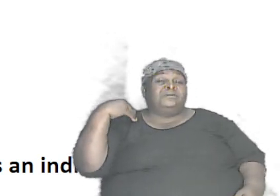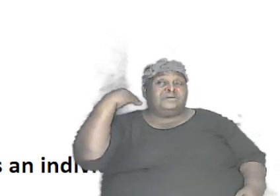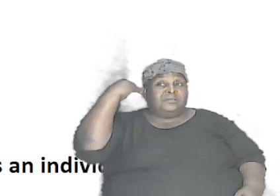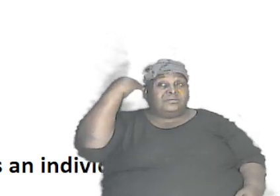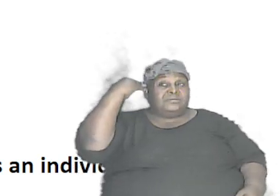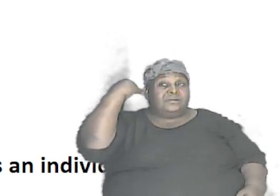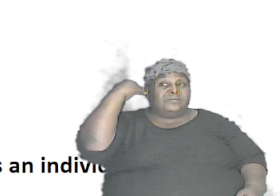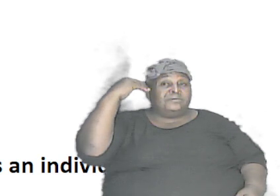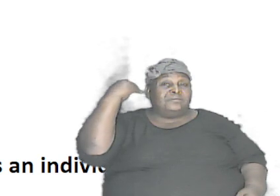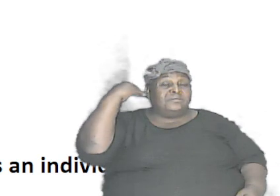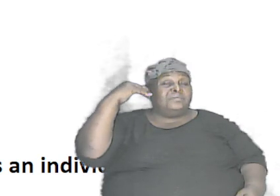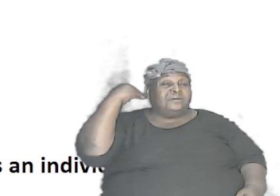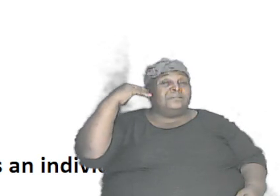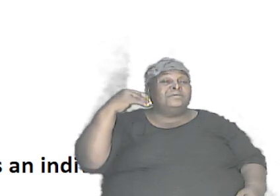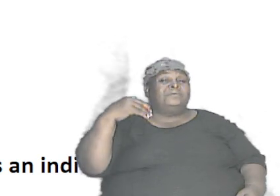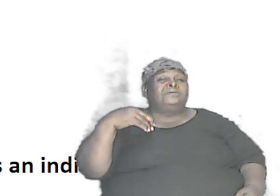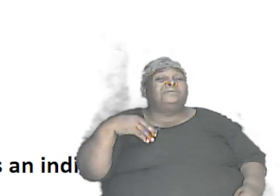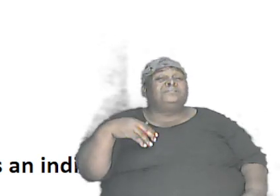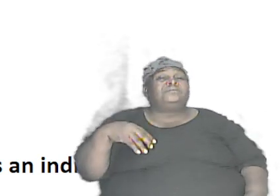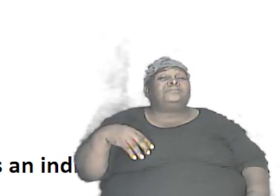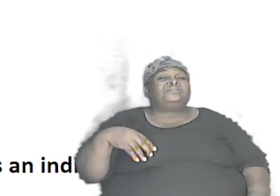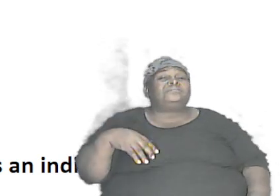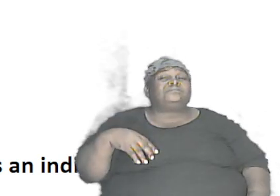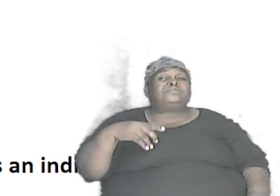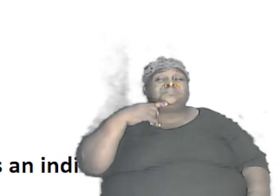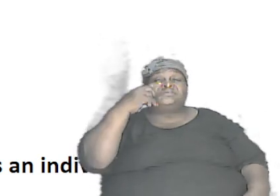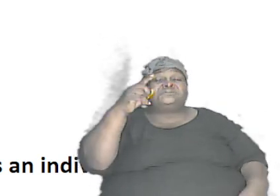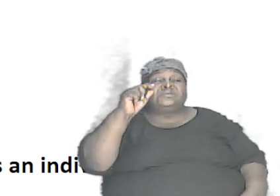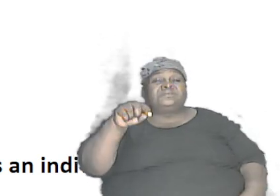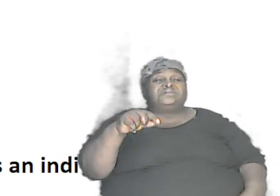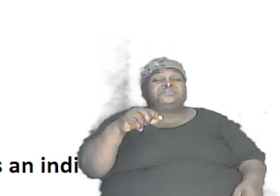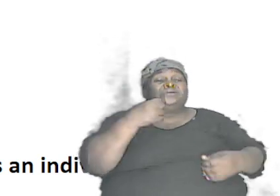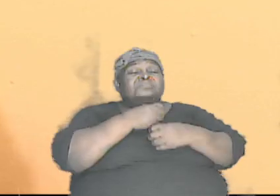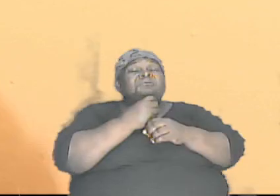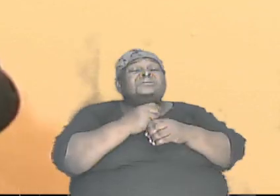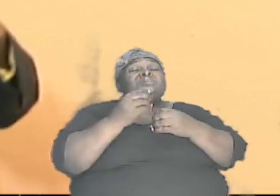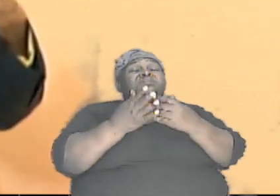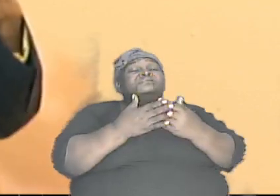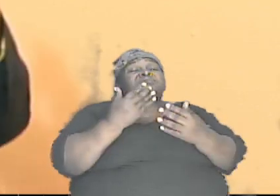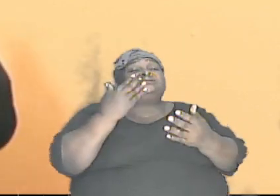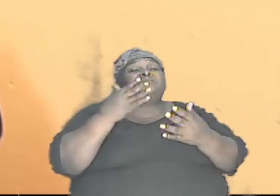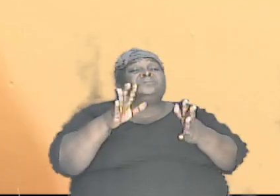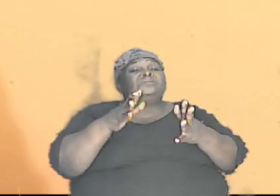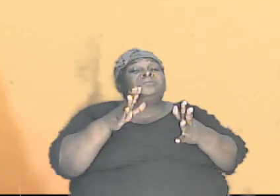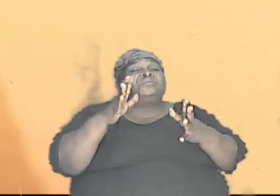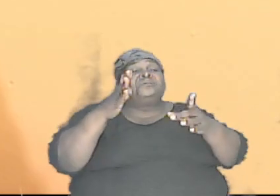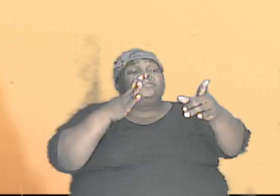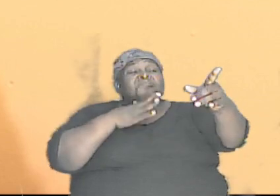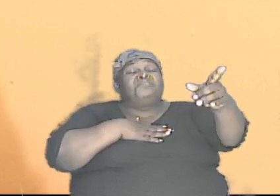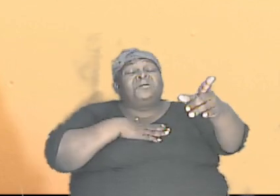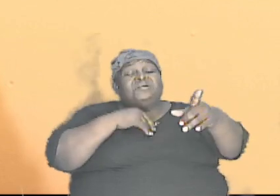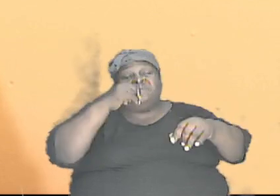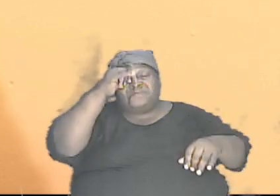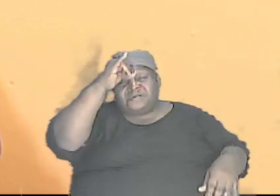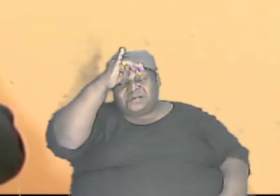simple point. And I say this so that we can understand. My father